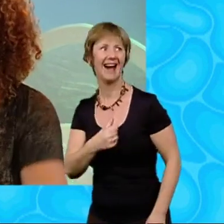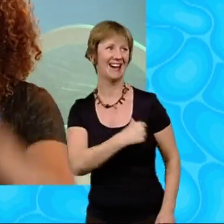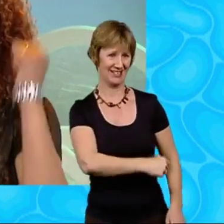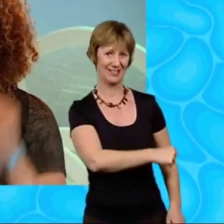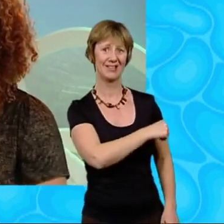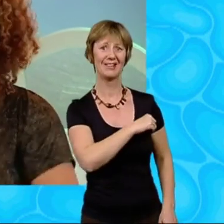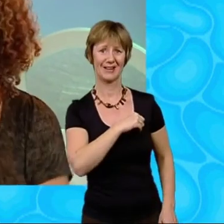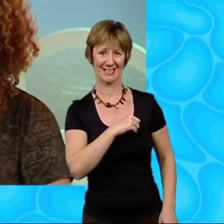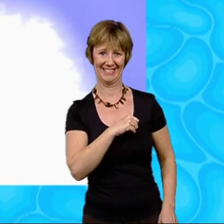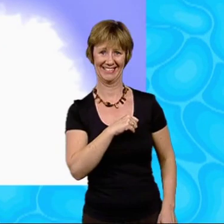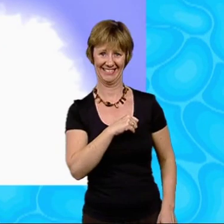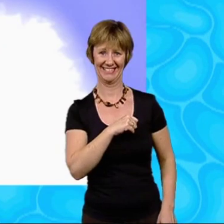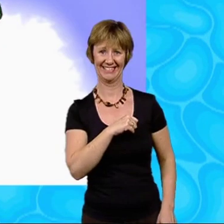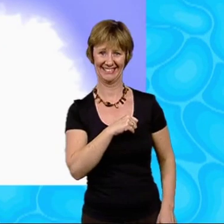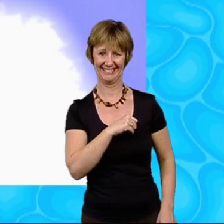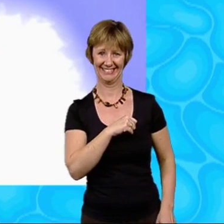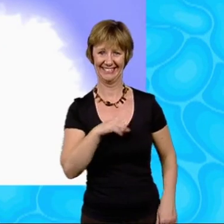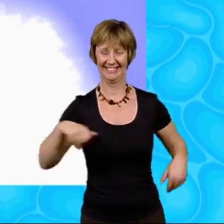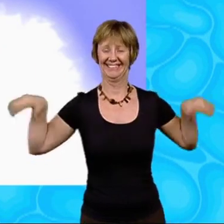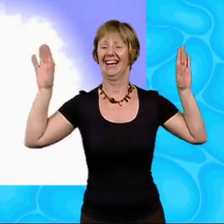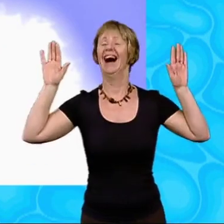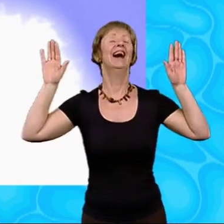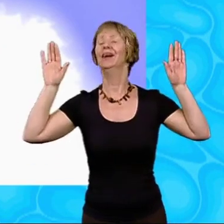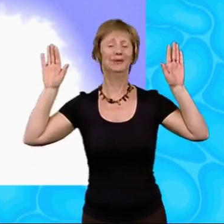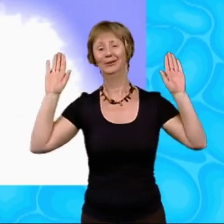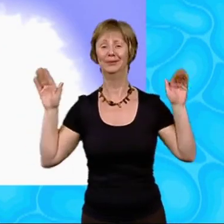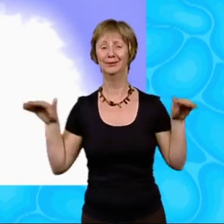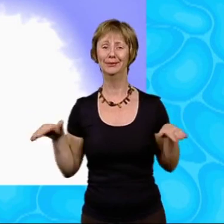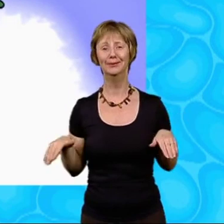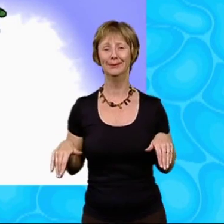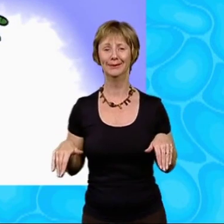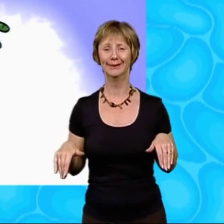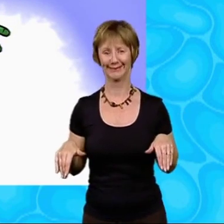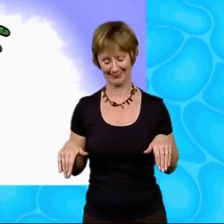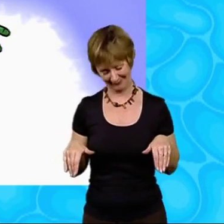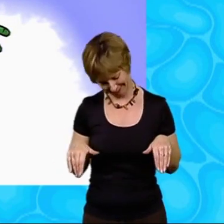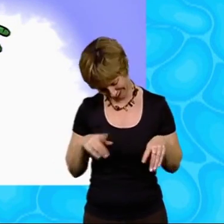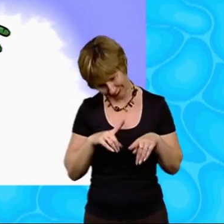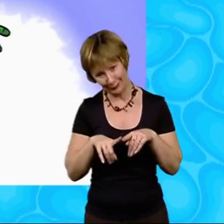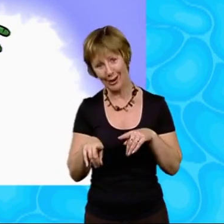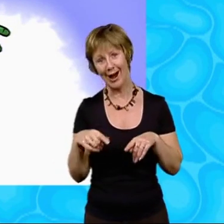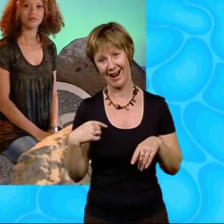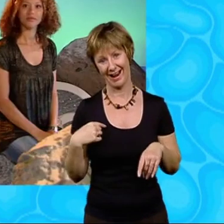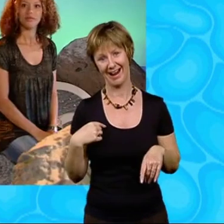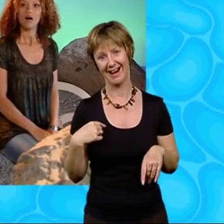I promise, said Miss Porter, adding under her breath. I promise I'll try.